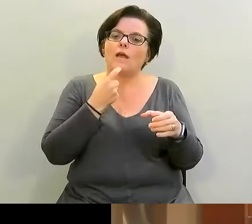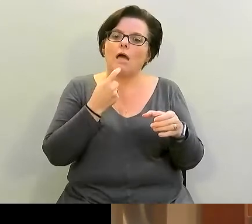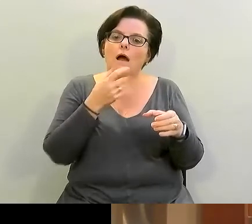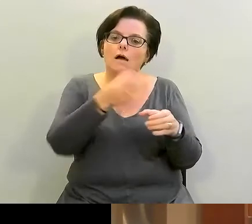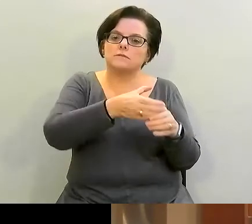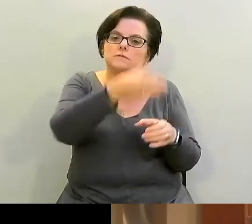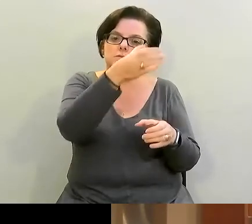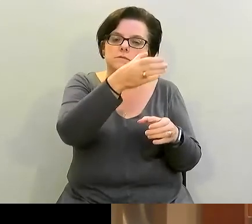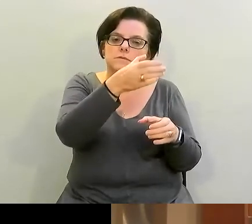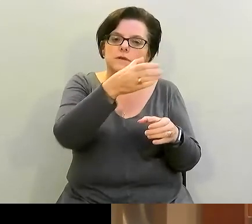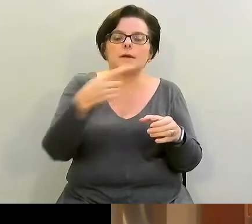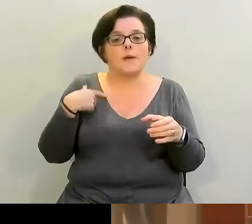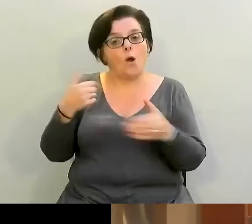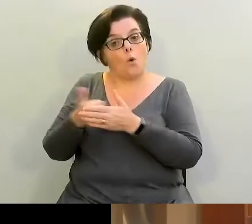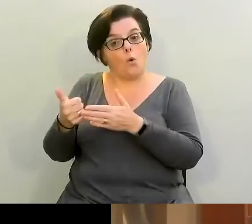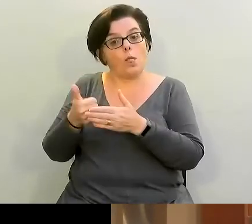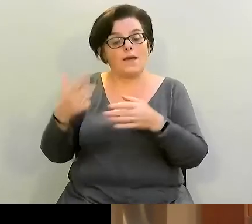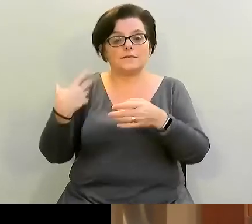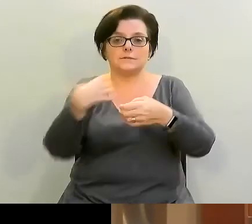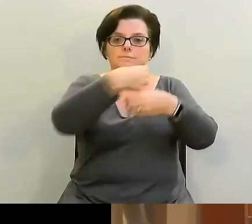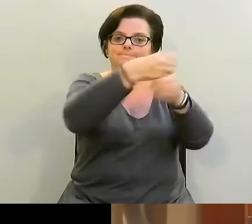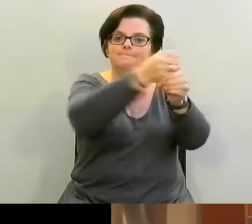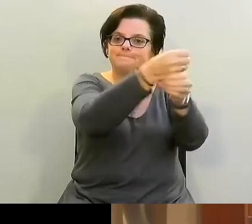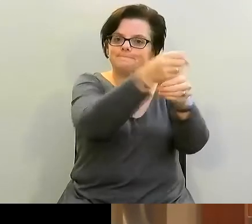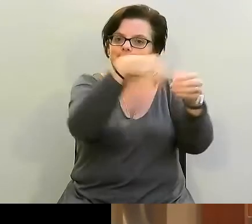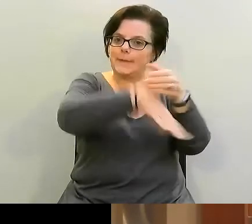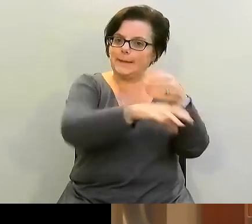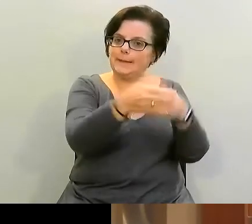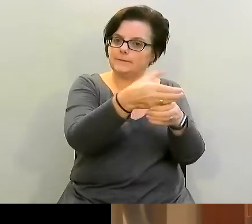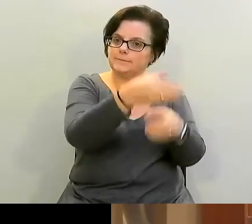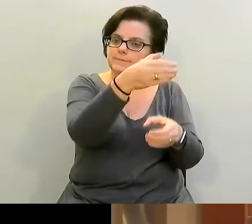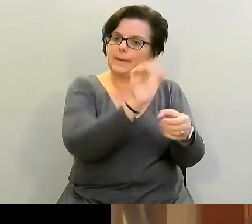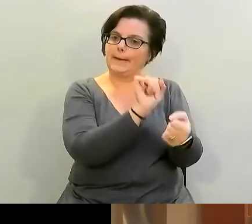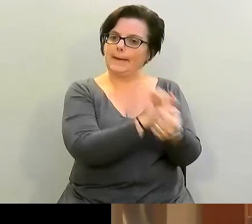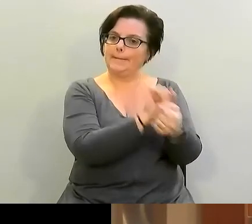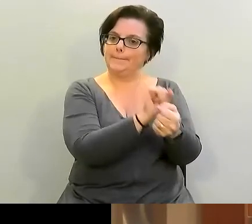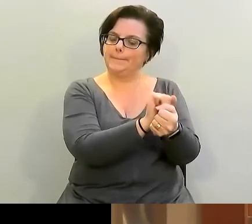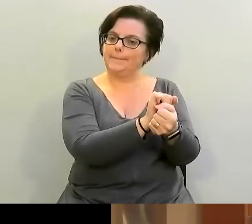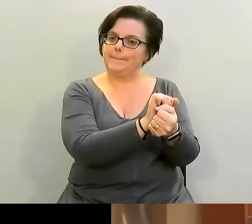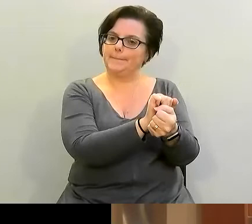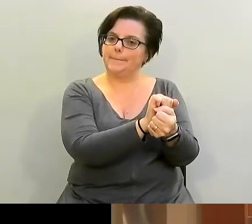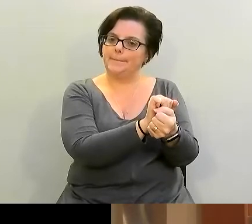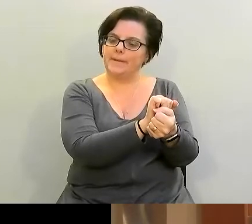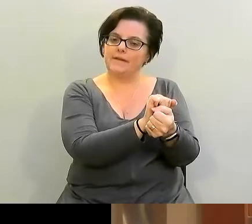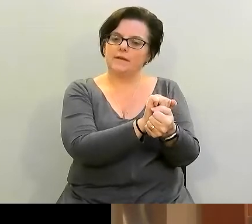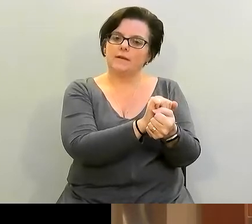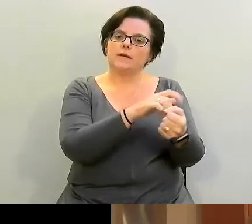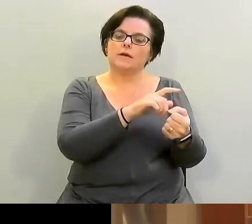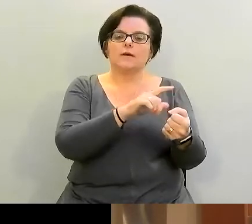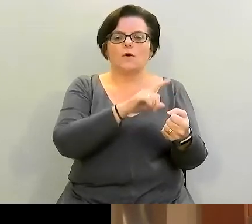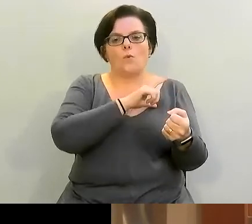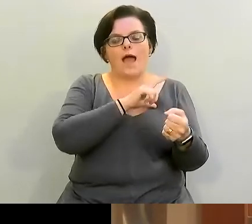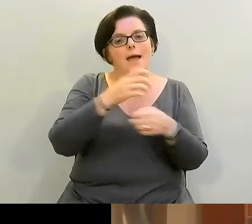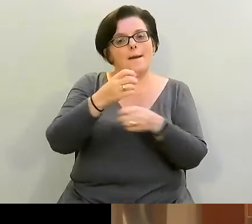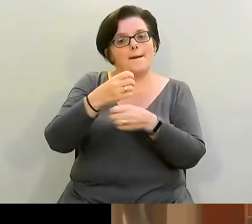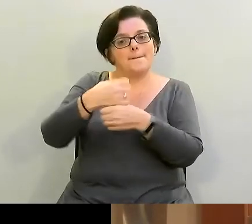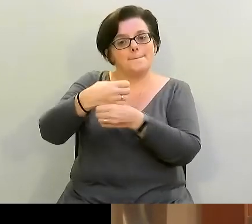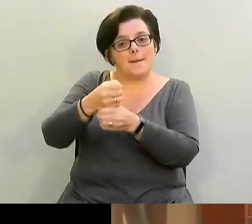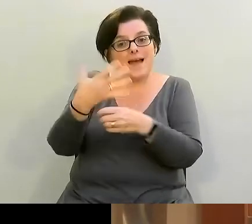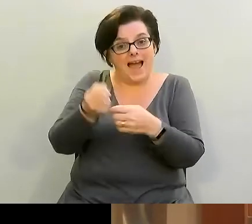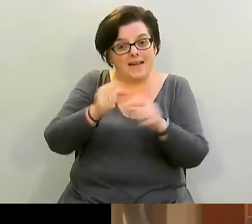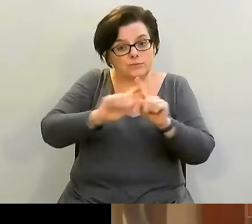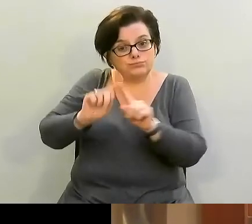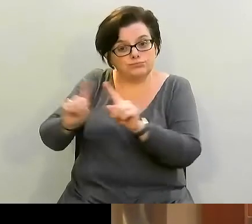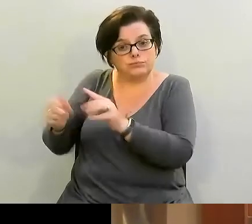also grind some black pepper into my turmeric mix and keep it that way because I use pepper in all my food, but it's also